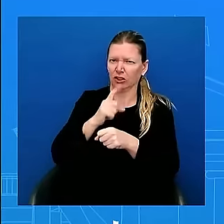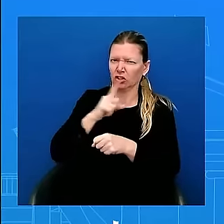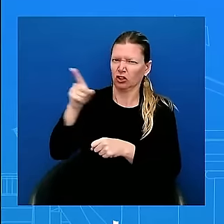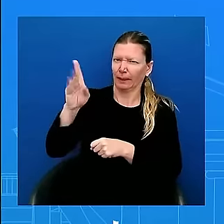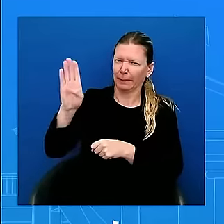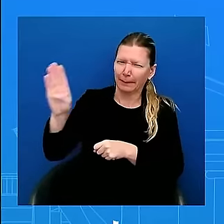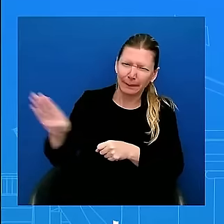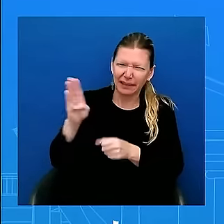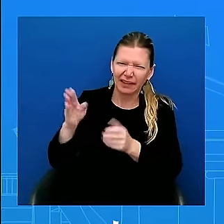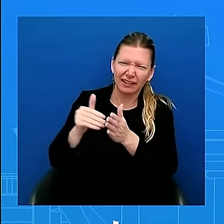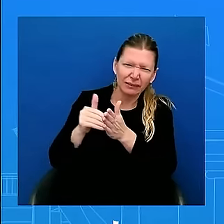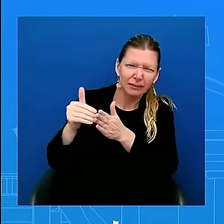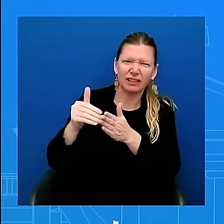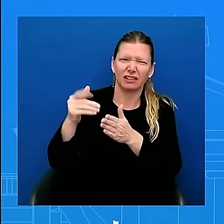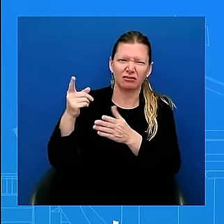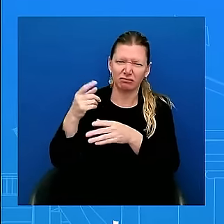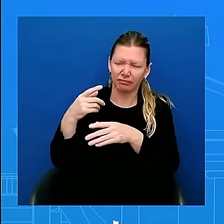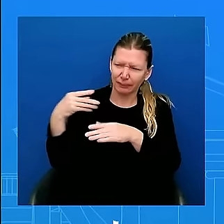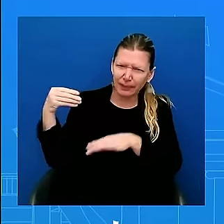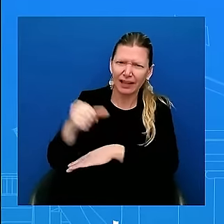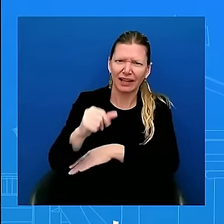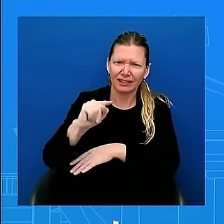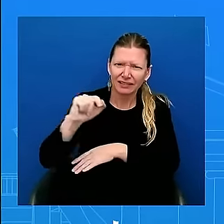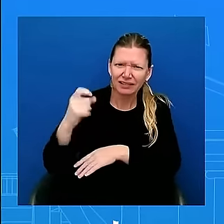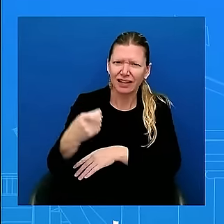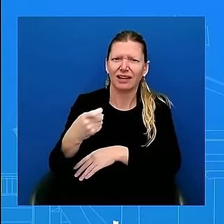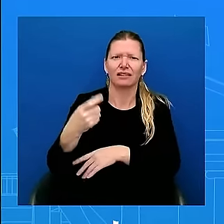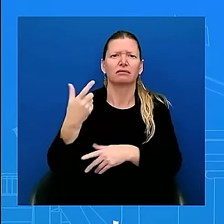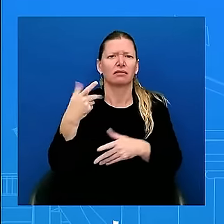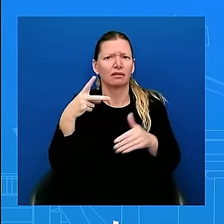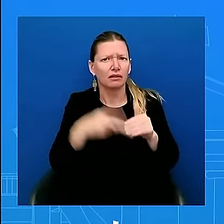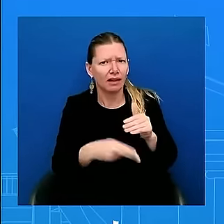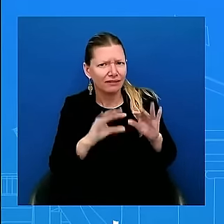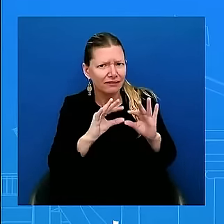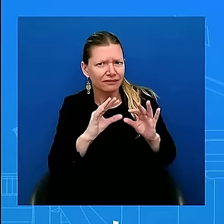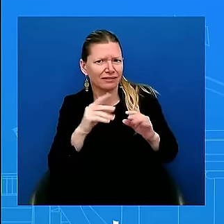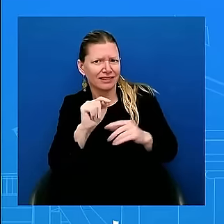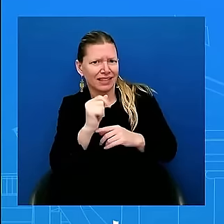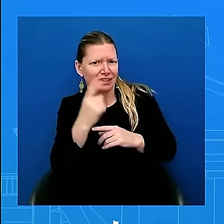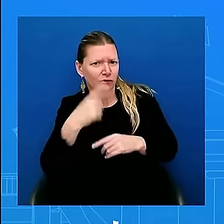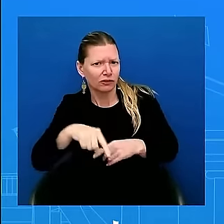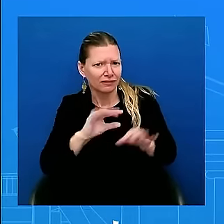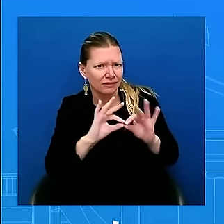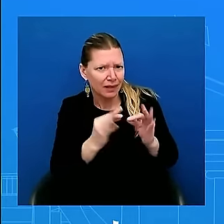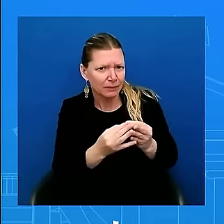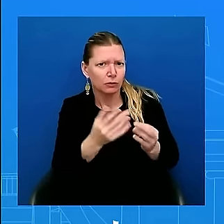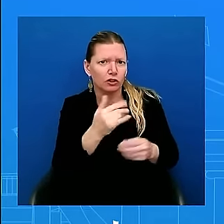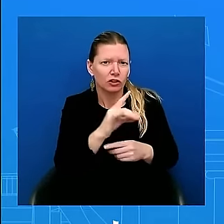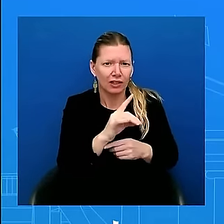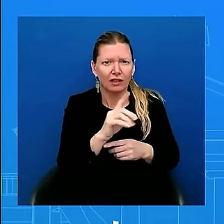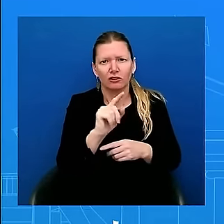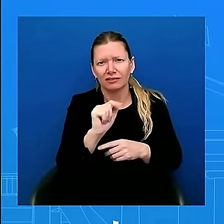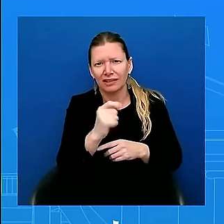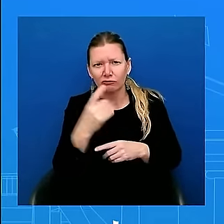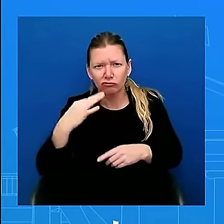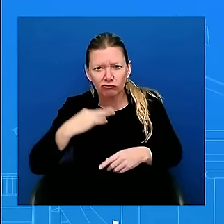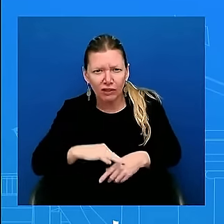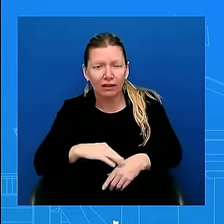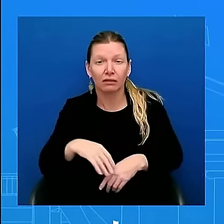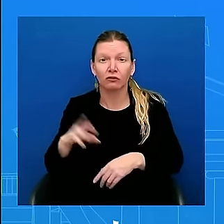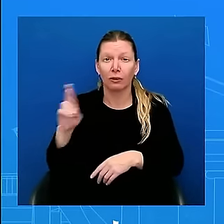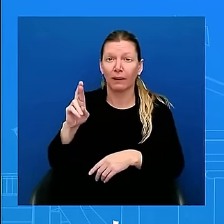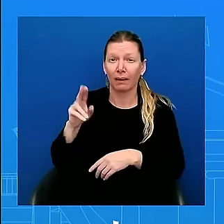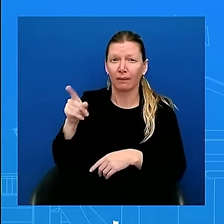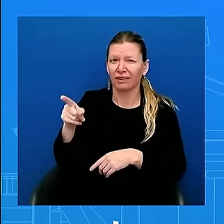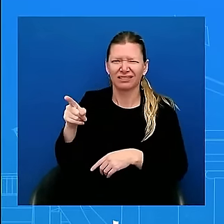threaten Social Security and Medicare, the President and Vice President will continue fighting for the middle class. Today,